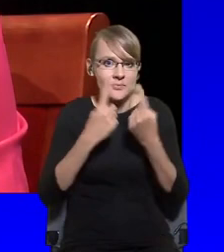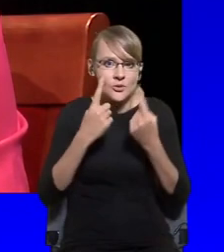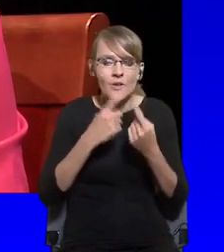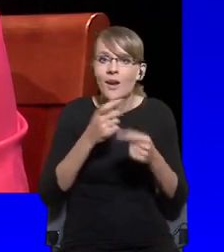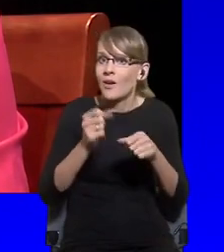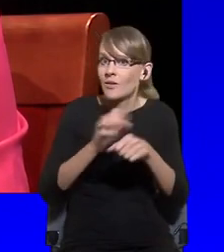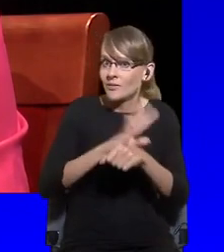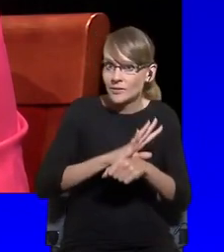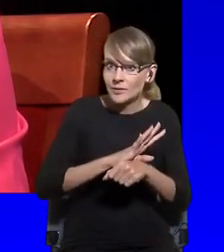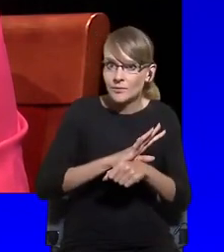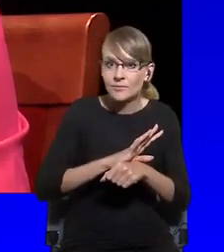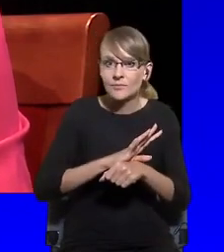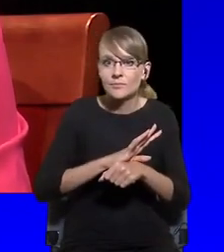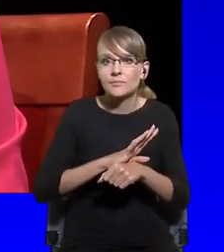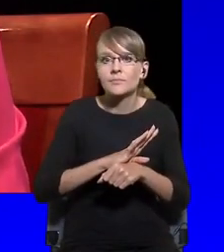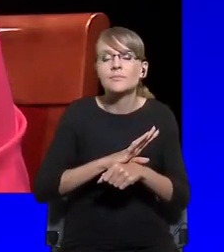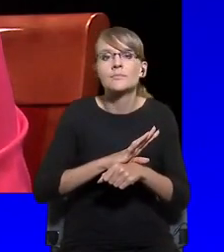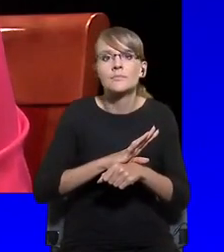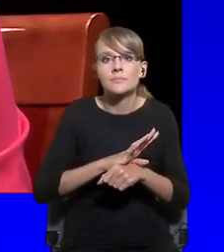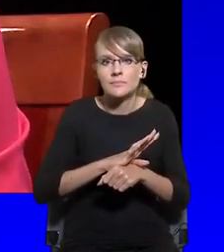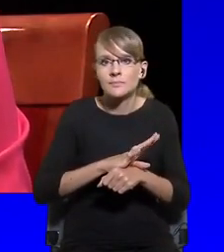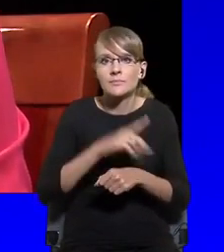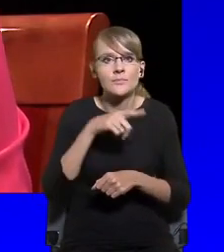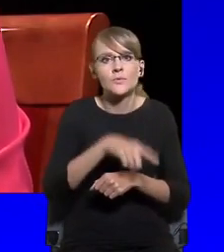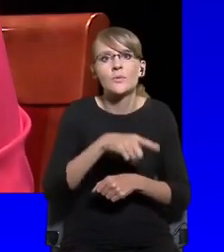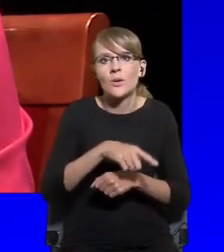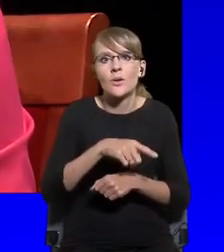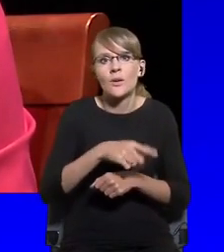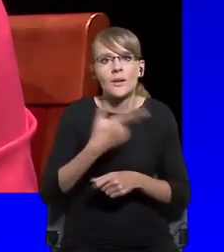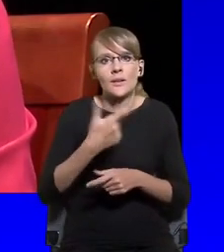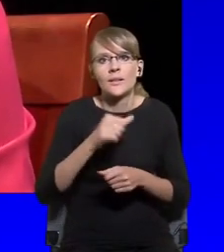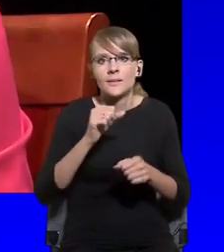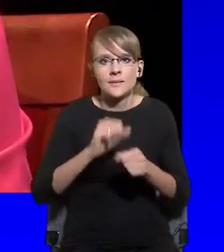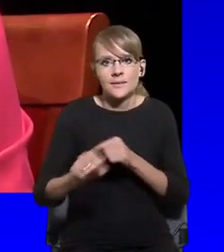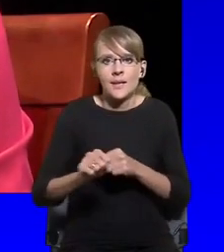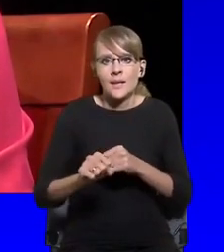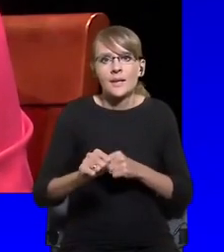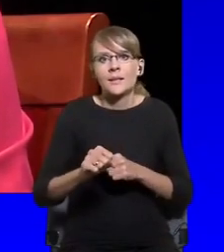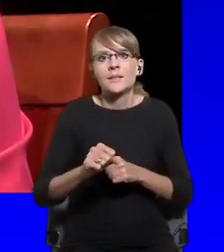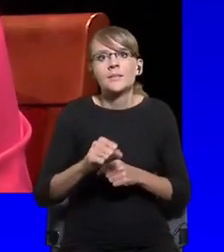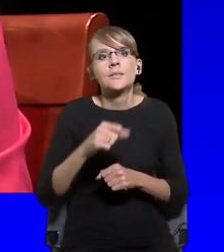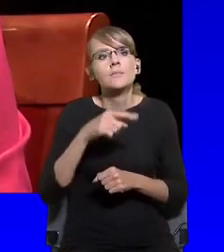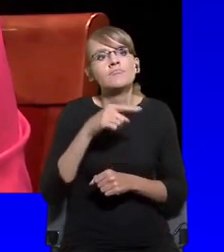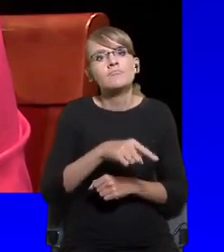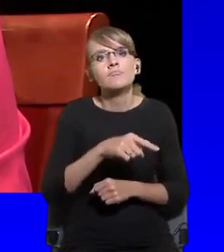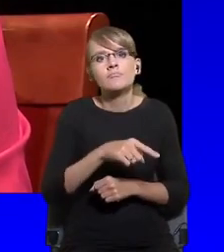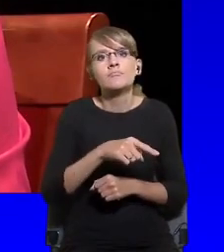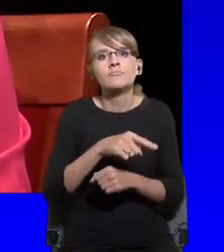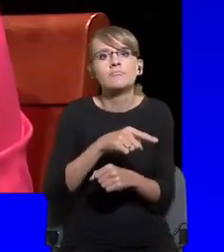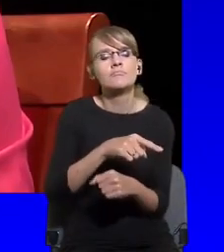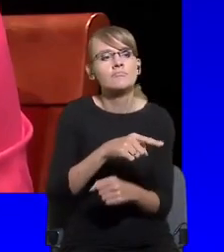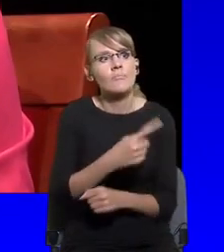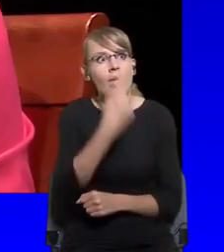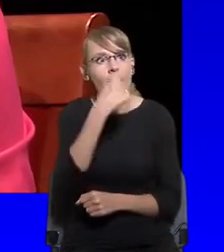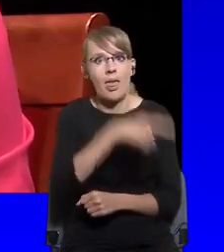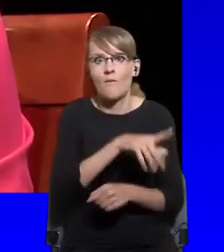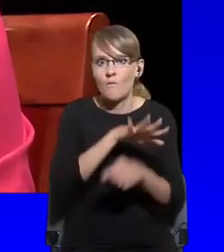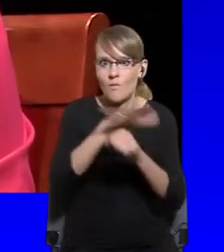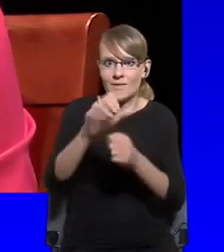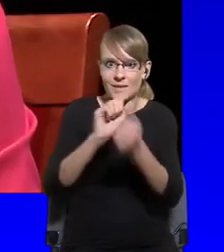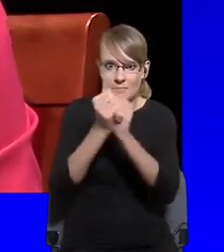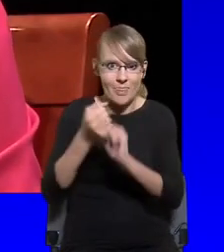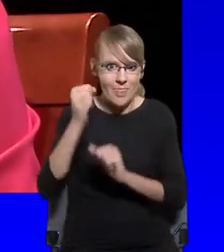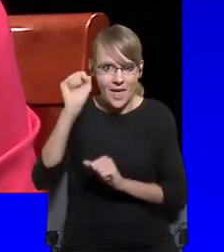that changes democracy. It is rather a kind of catalyst. So it basically